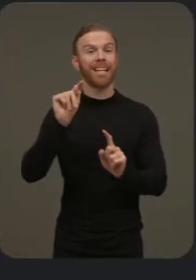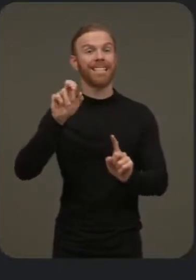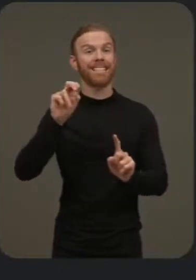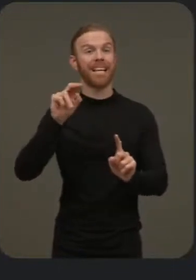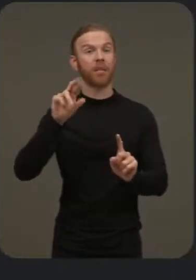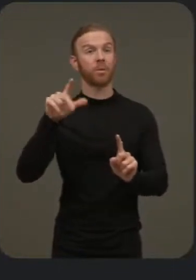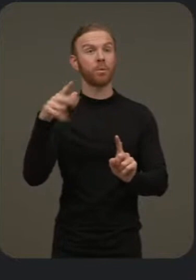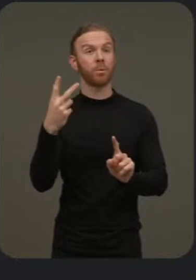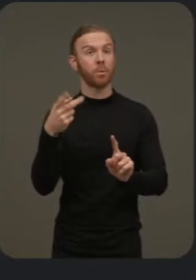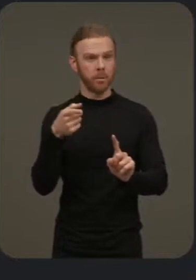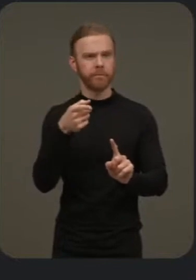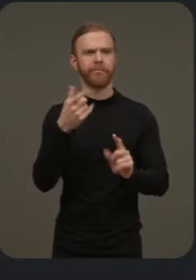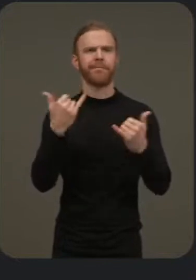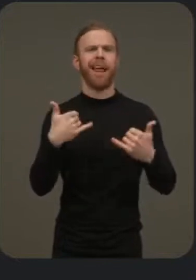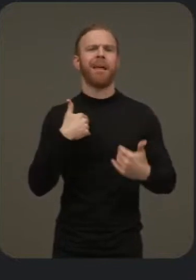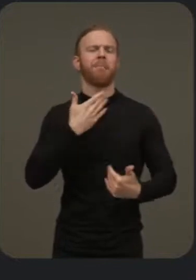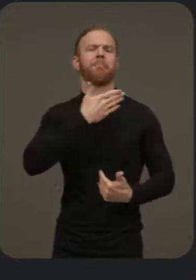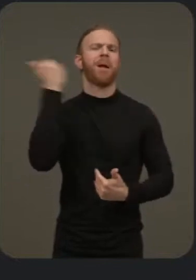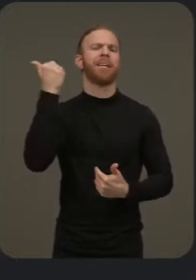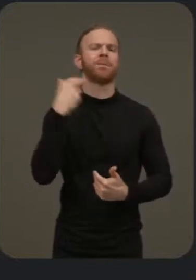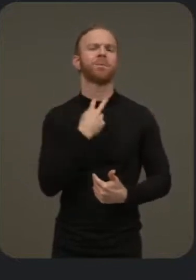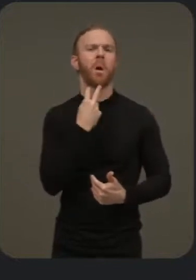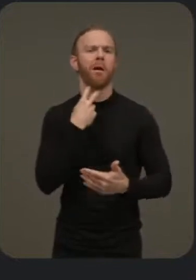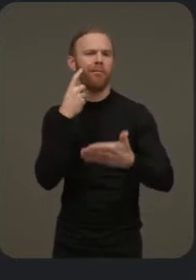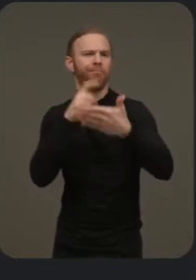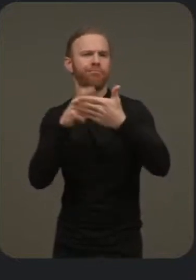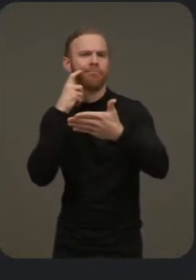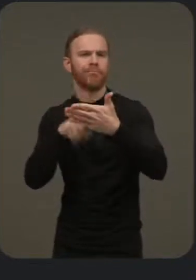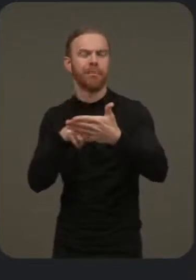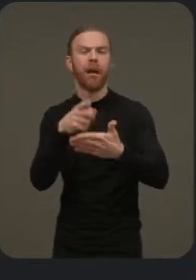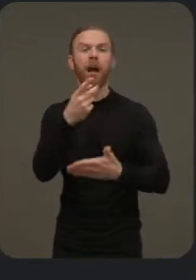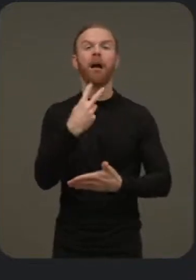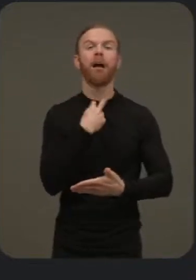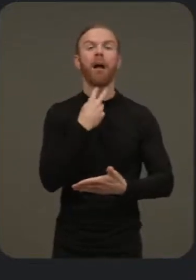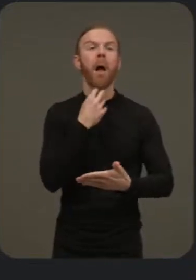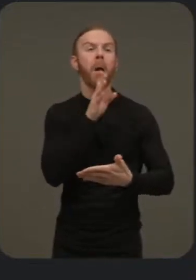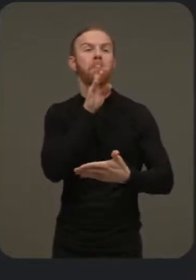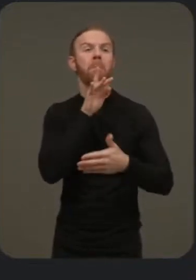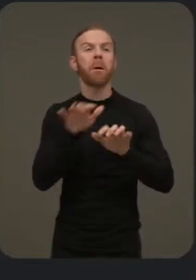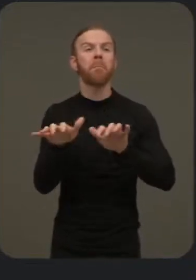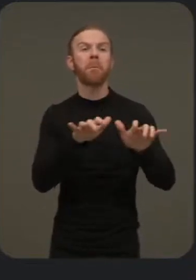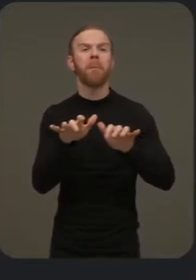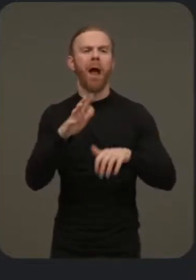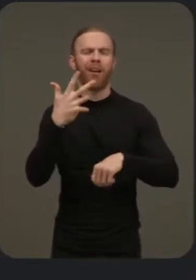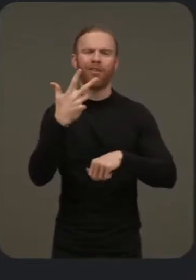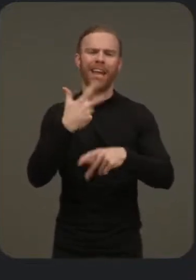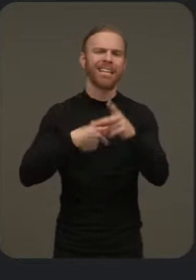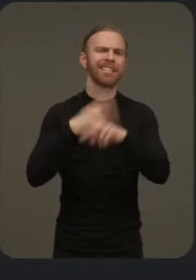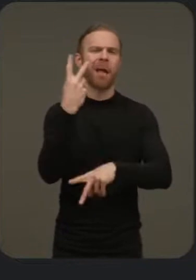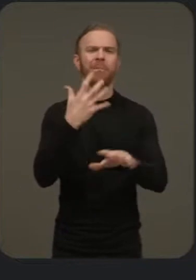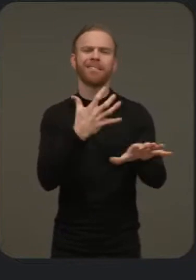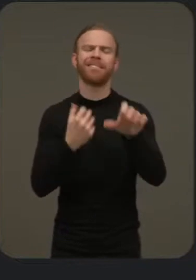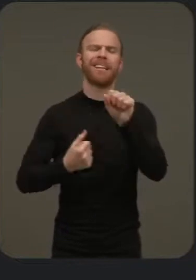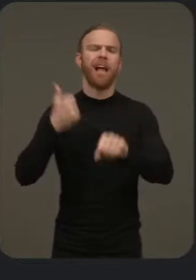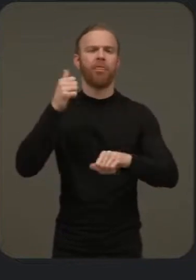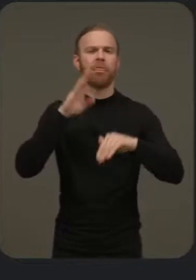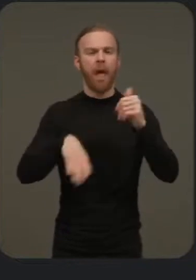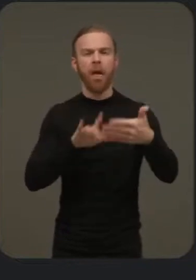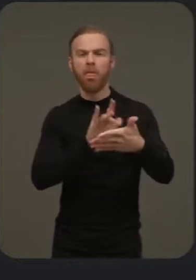we have the best voice recognition, making voice typing nearly three times faster than tapping.